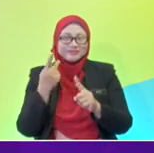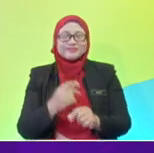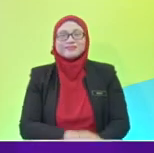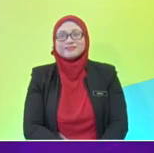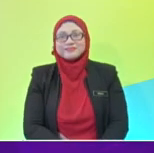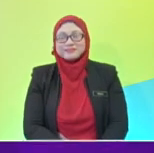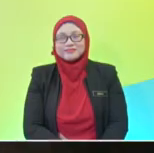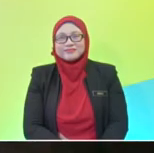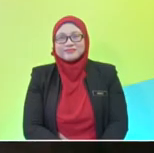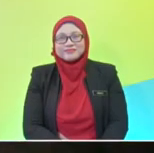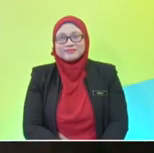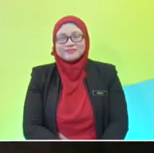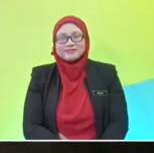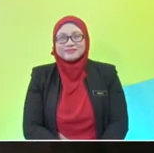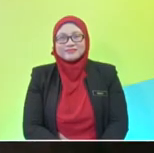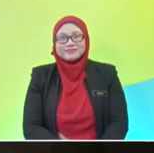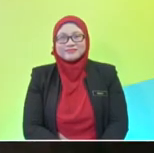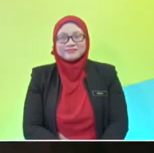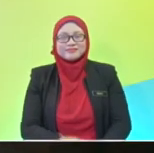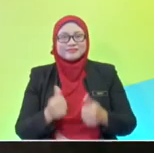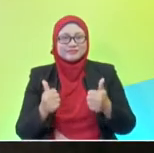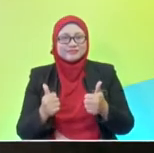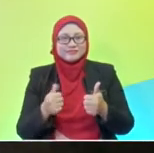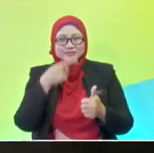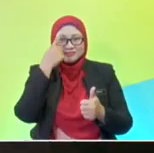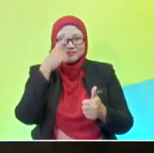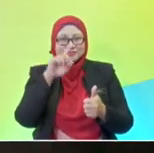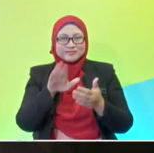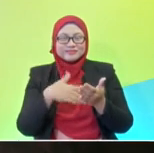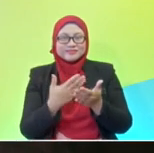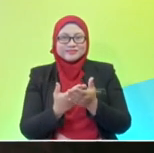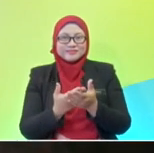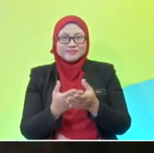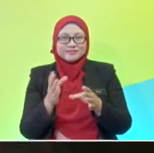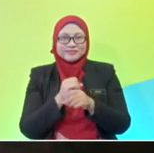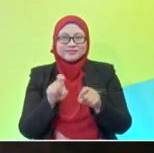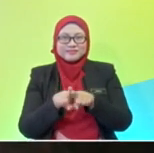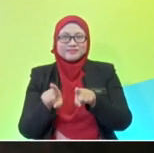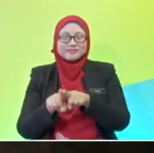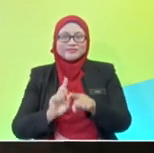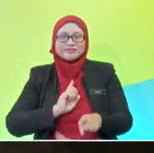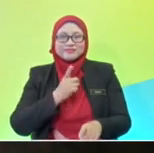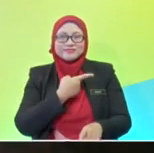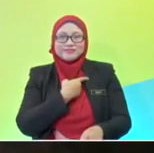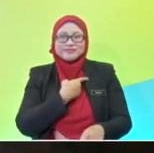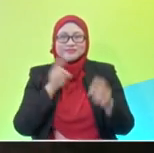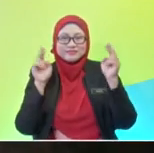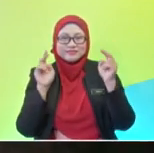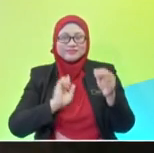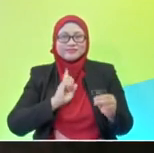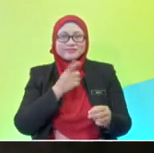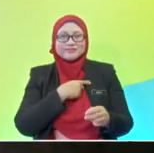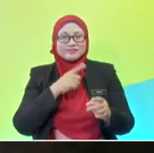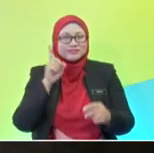have everyone on board today. Now, Madam Ina, our topic for today is Up, Up and Away. Yes.